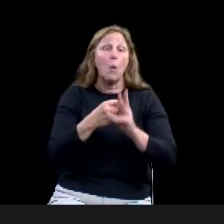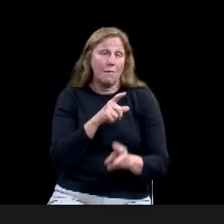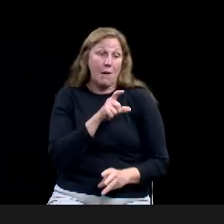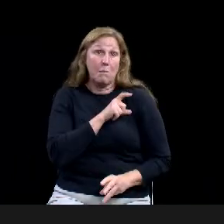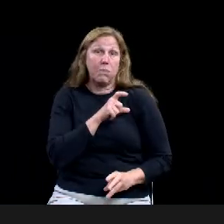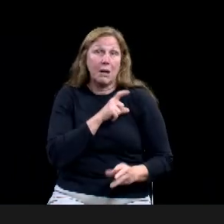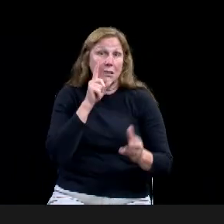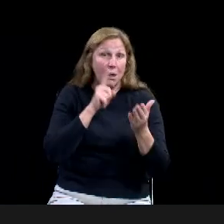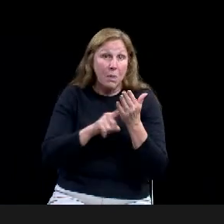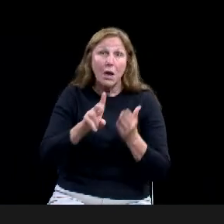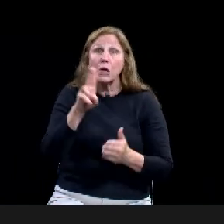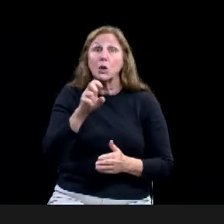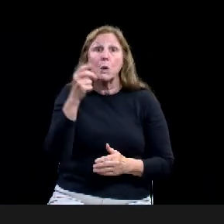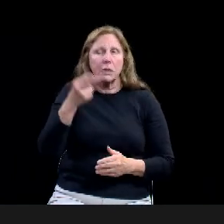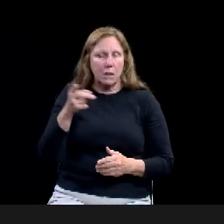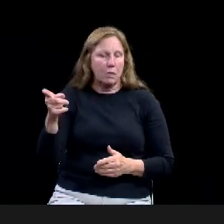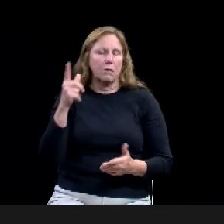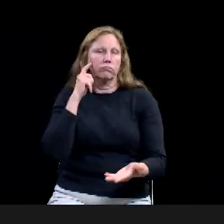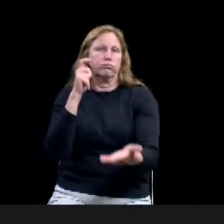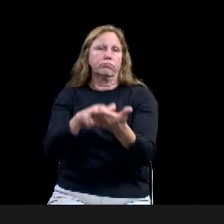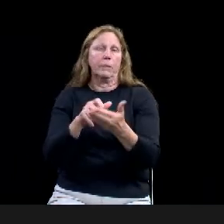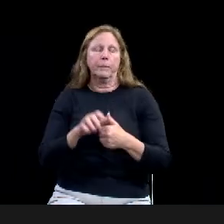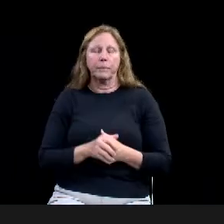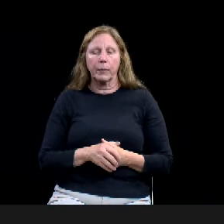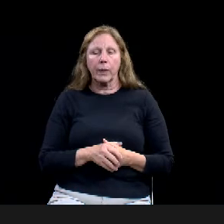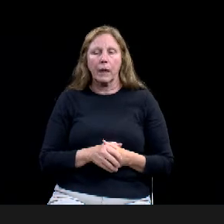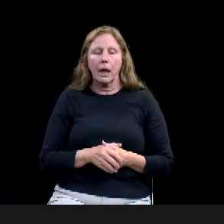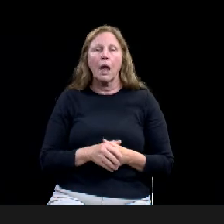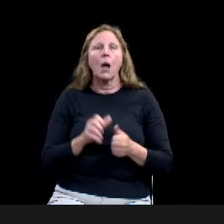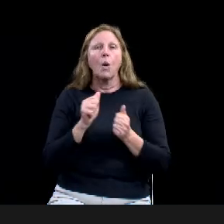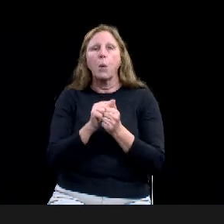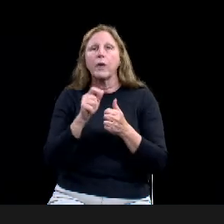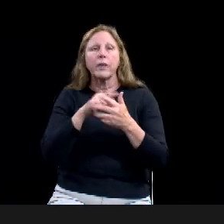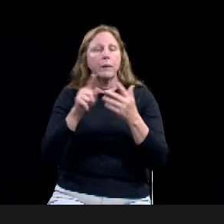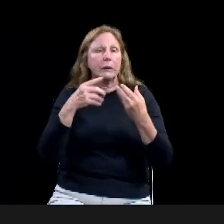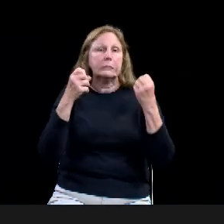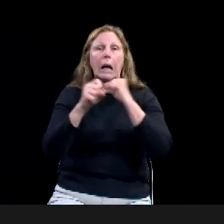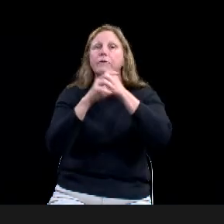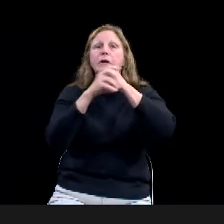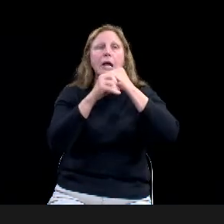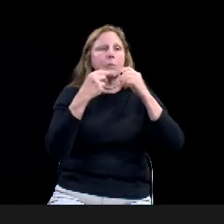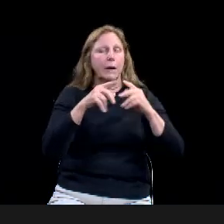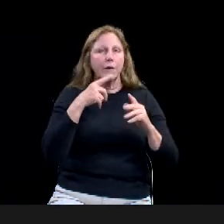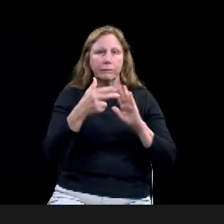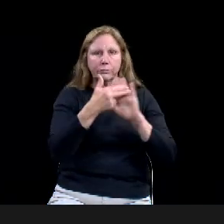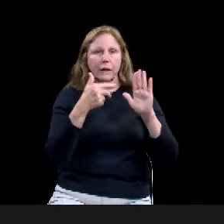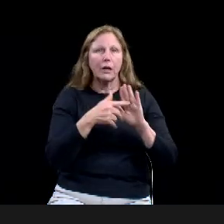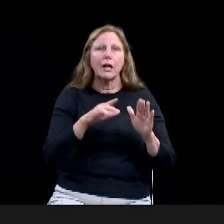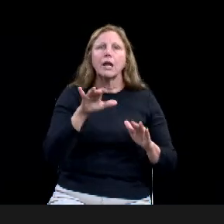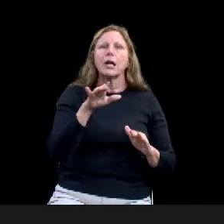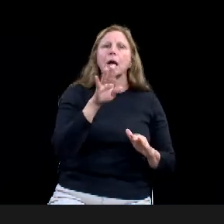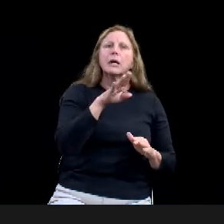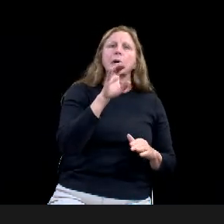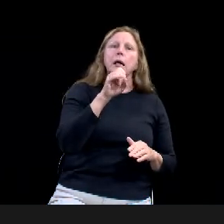bell, jet helicopter, ranger helicopters on down to entertainment. Next, please.